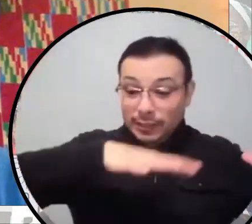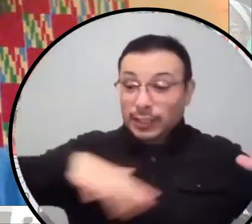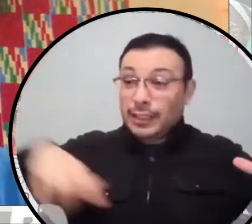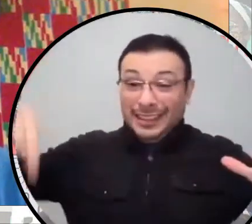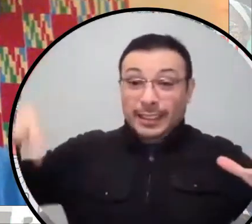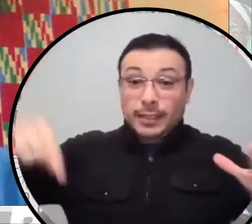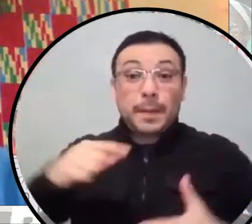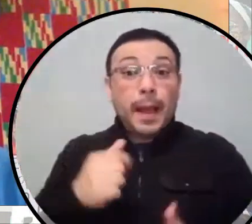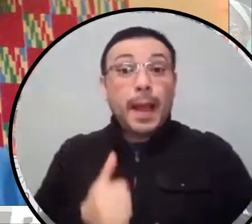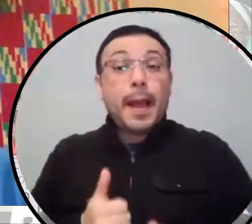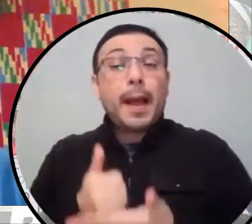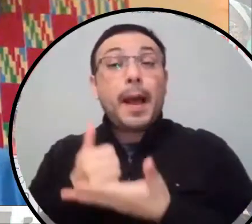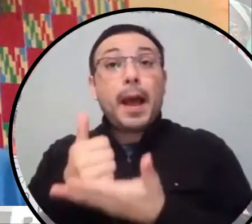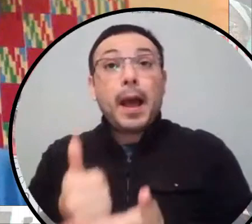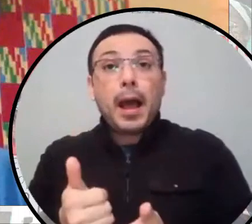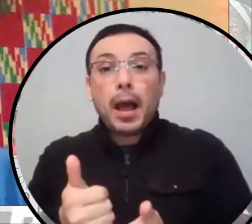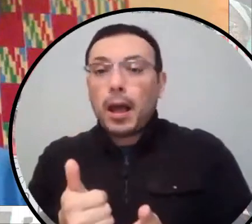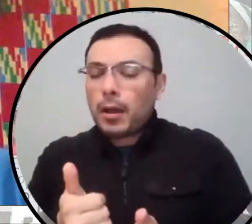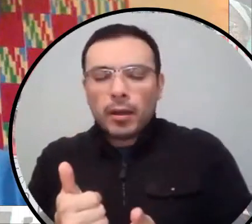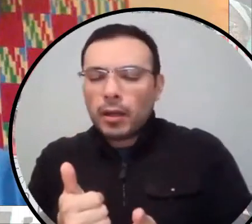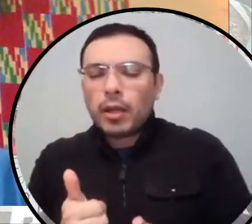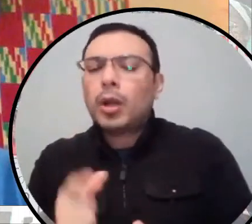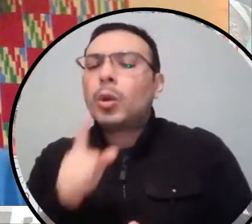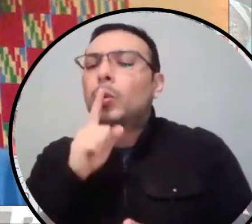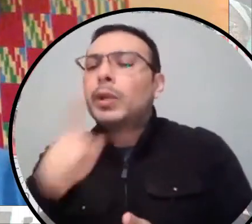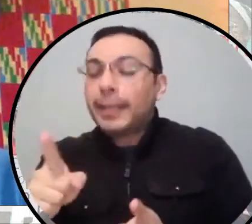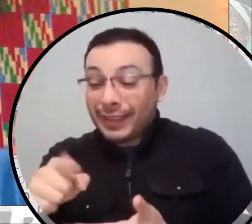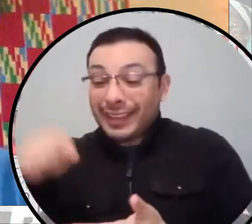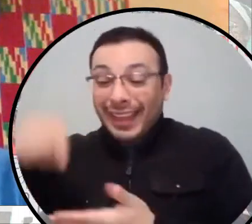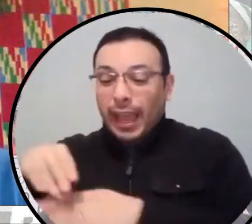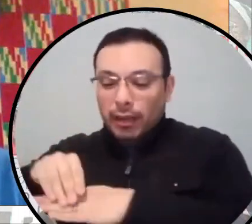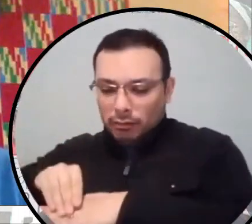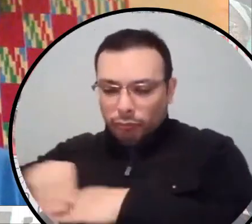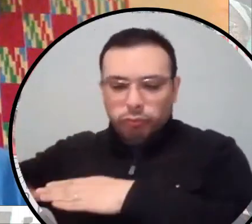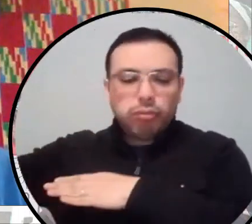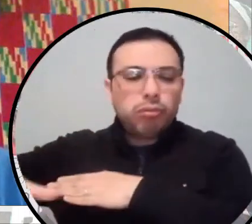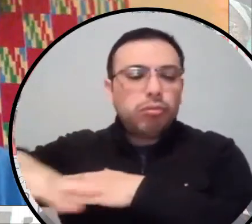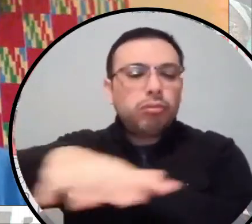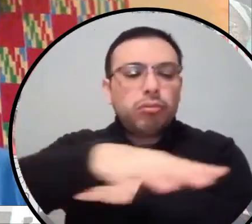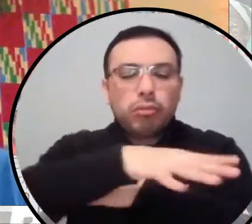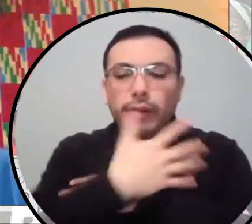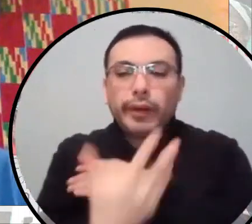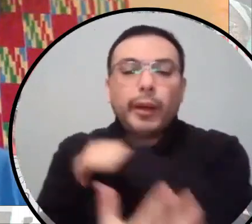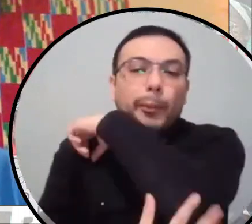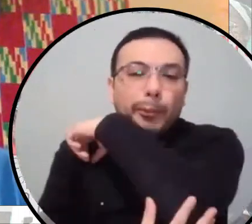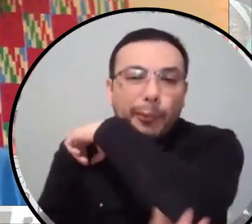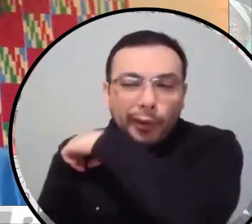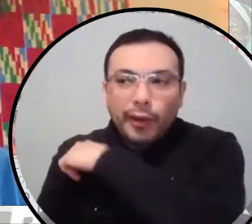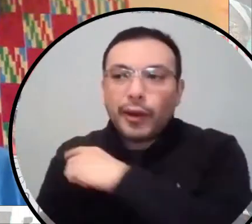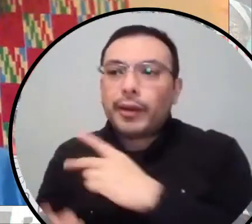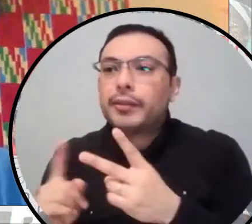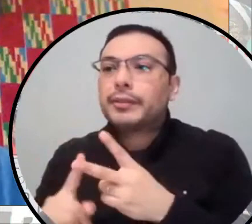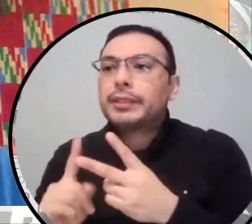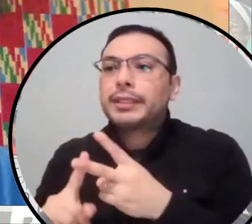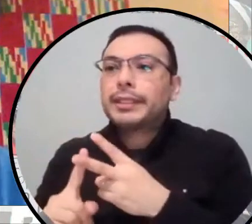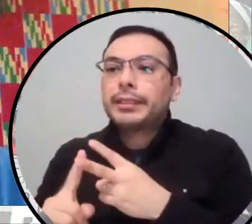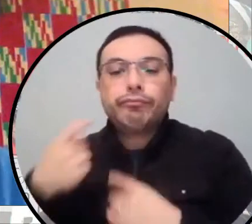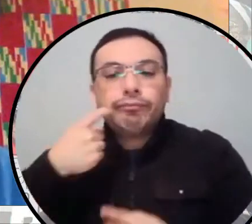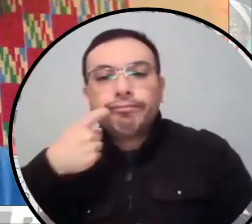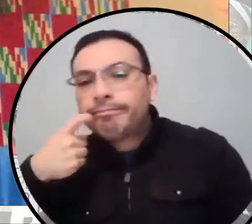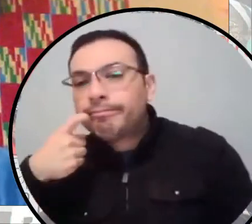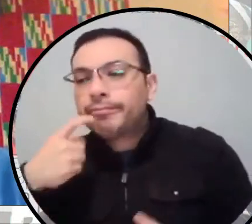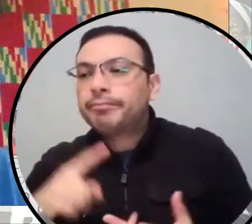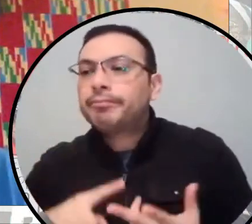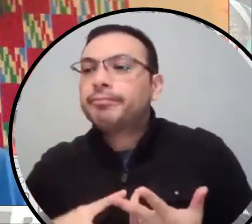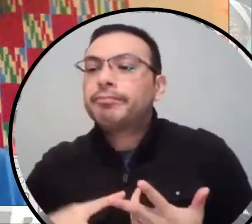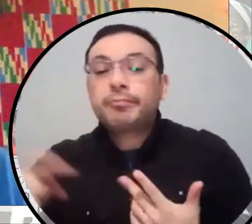um, we have such as poverty, such as homelessness, such as the illness of addiction, um, such as trauma,